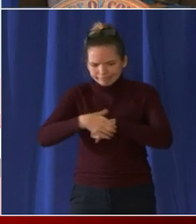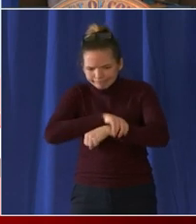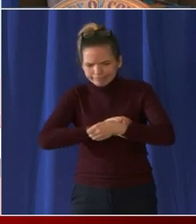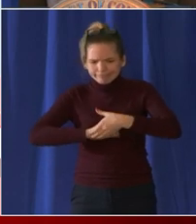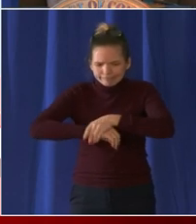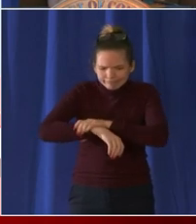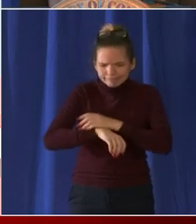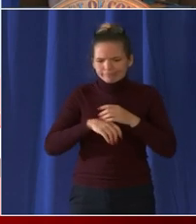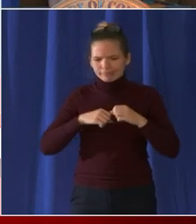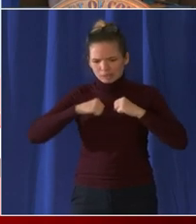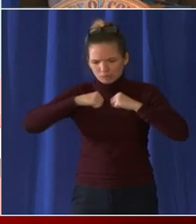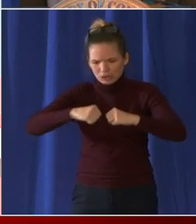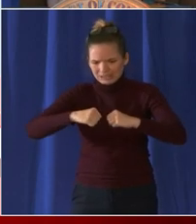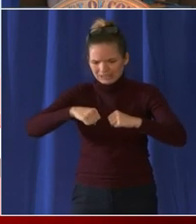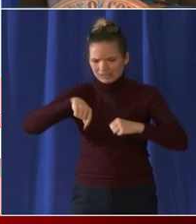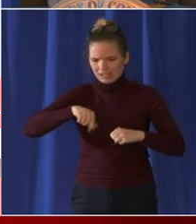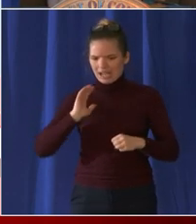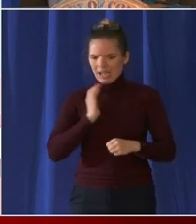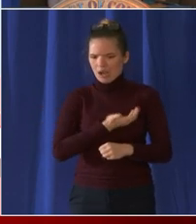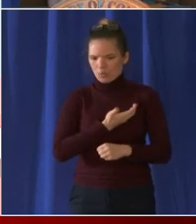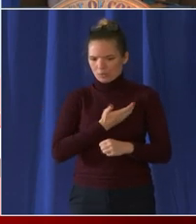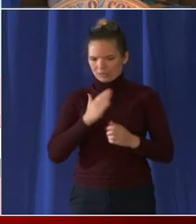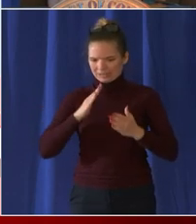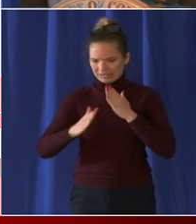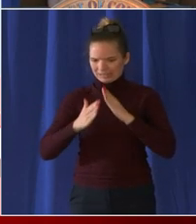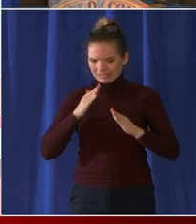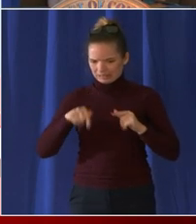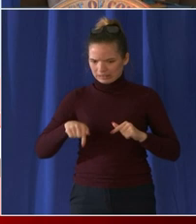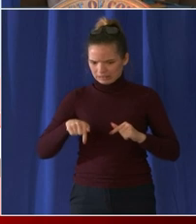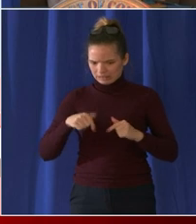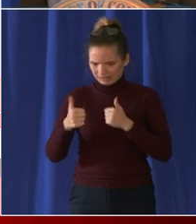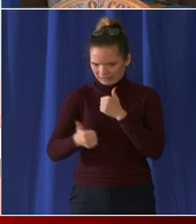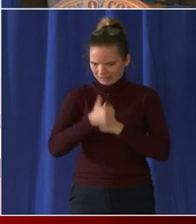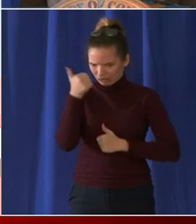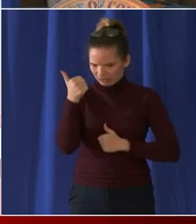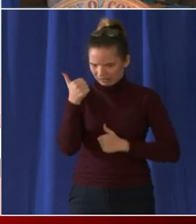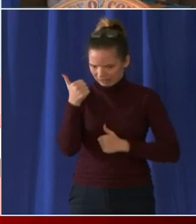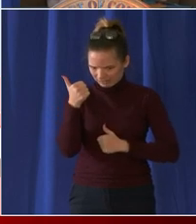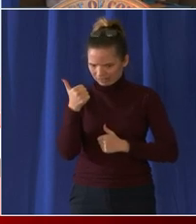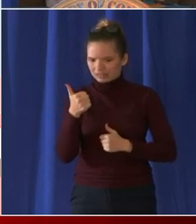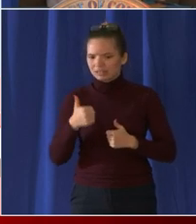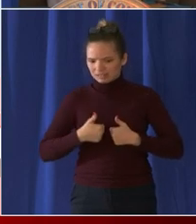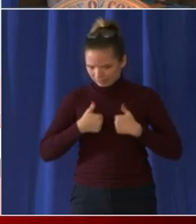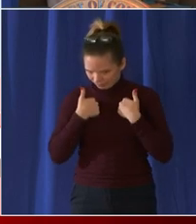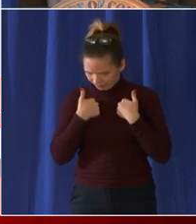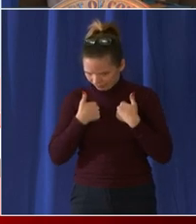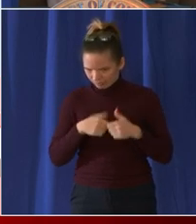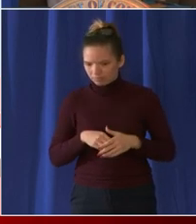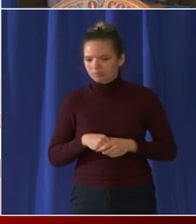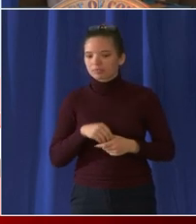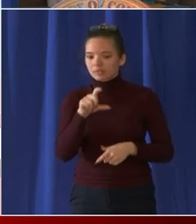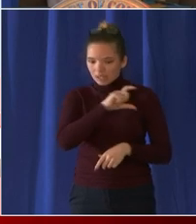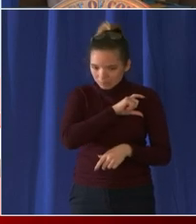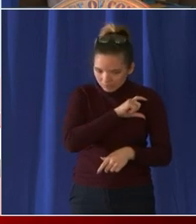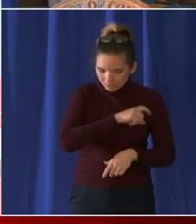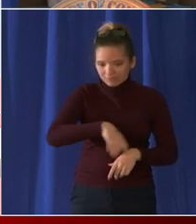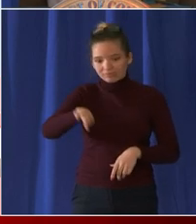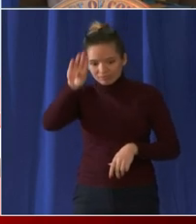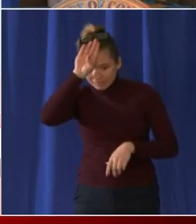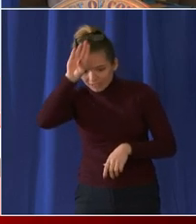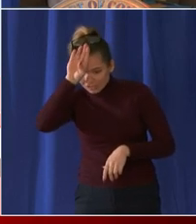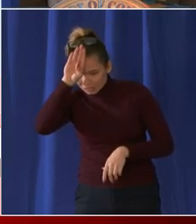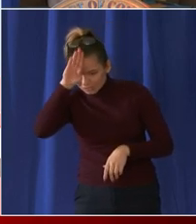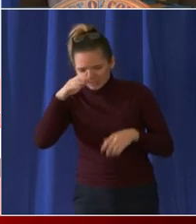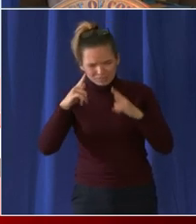line it is not overstating it to say uh that our first responders uh protected